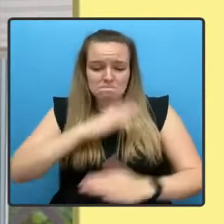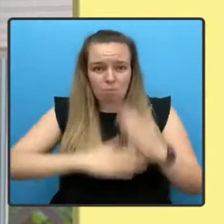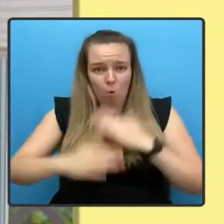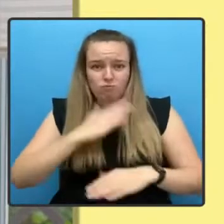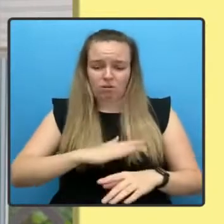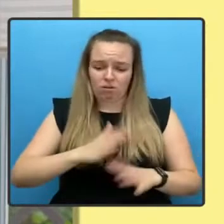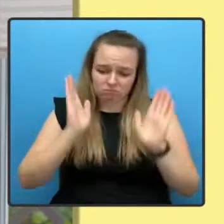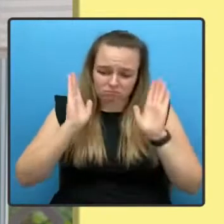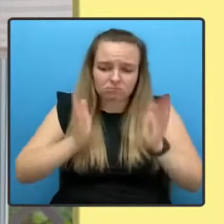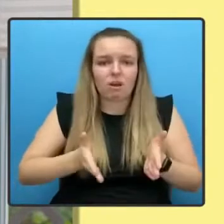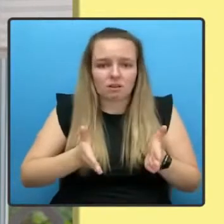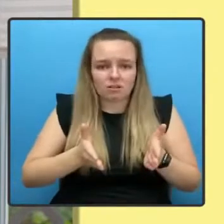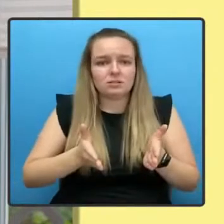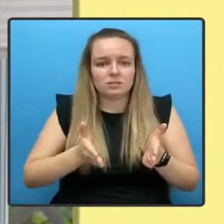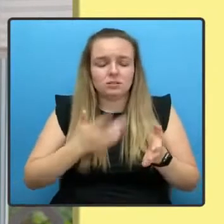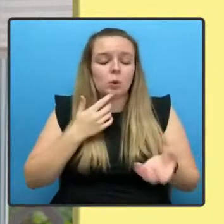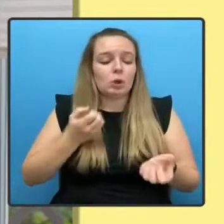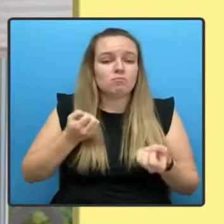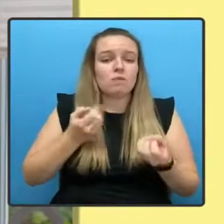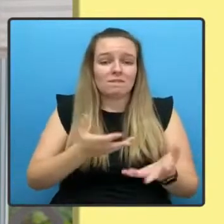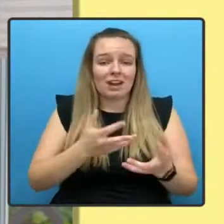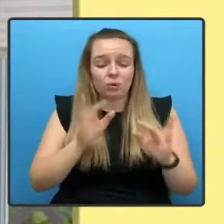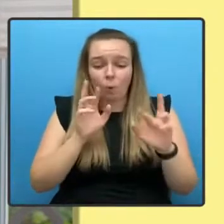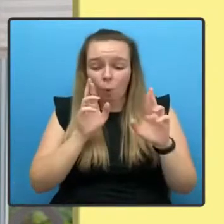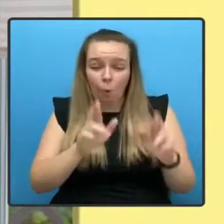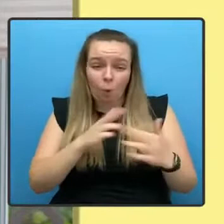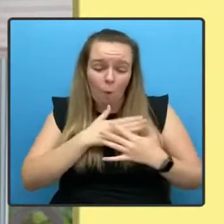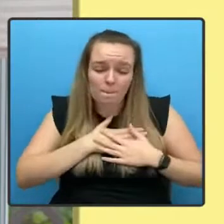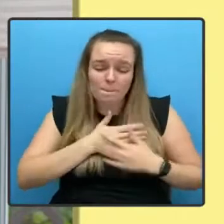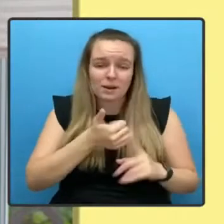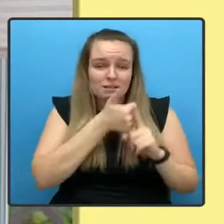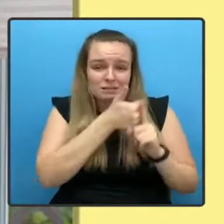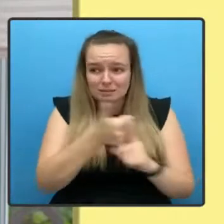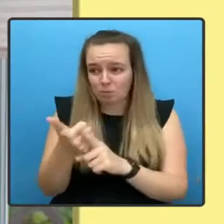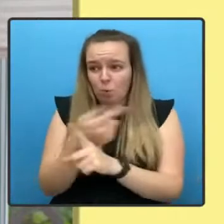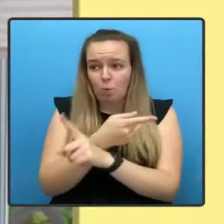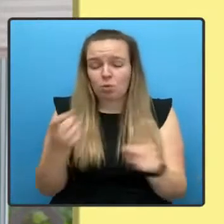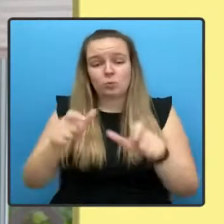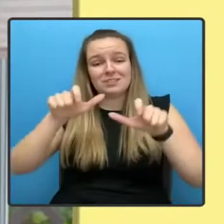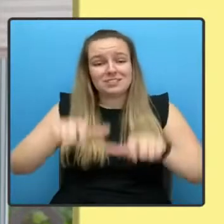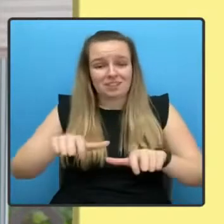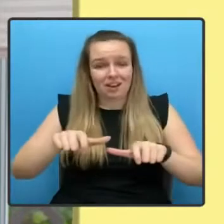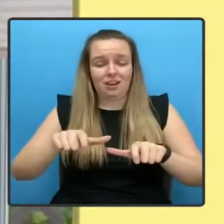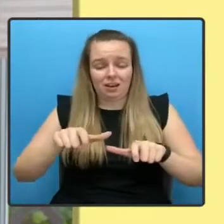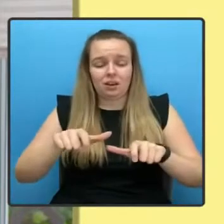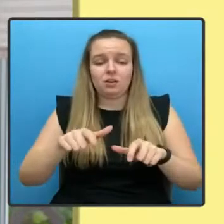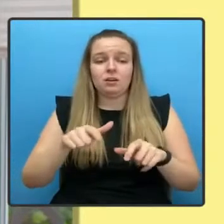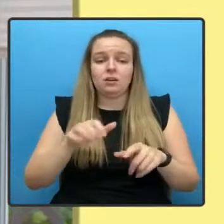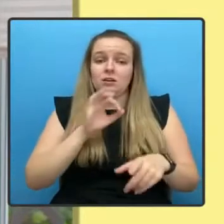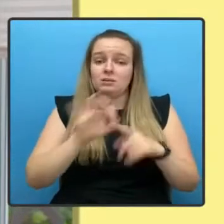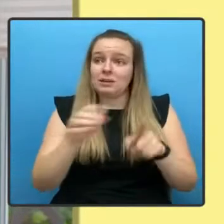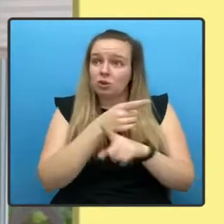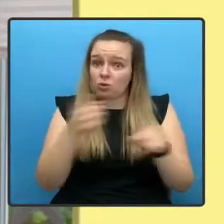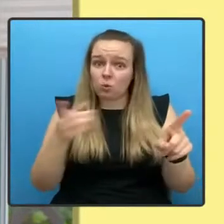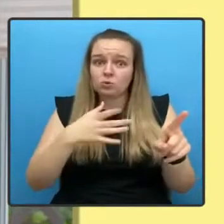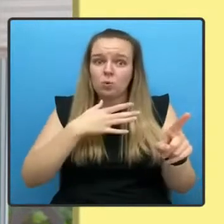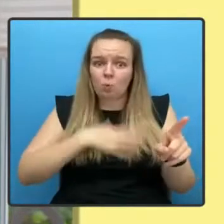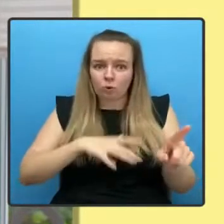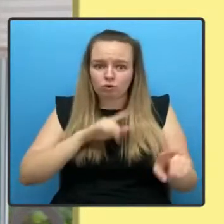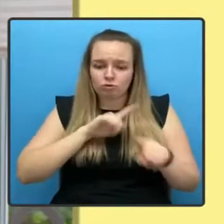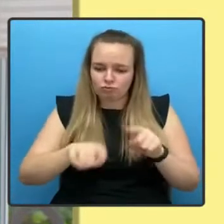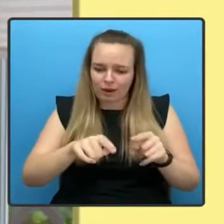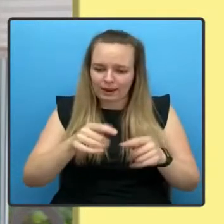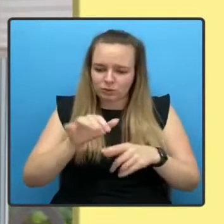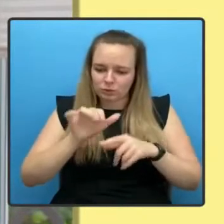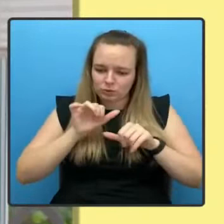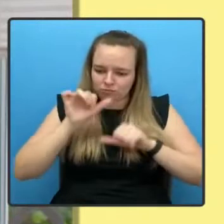provide hope and support to those who remain, particularly those striving to preserve the progress of the past two decades.